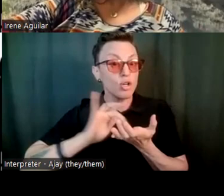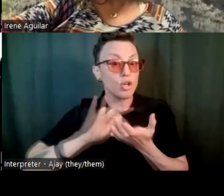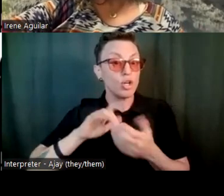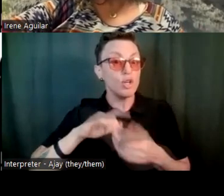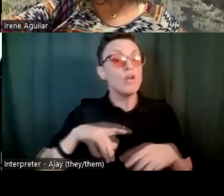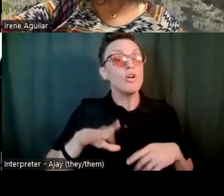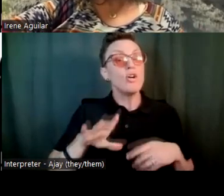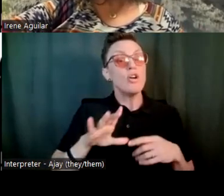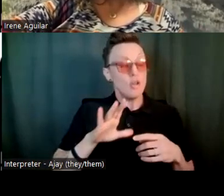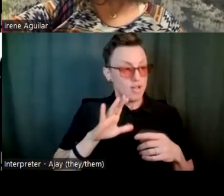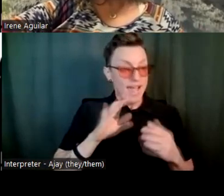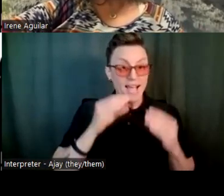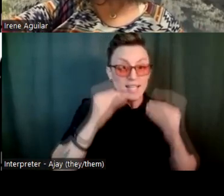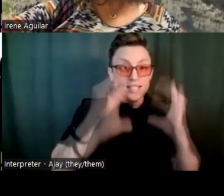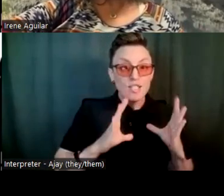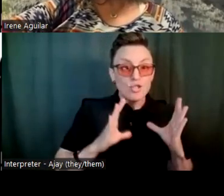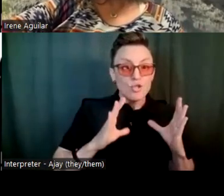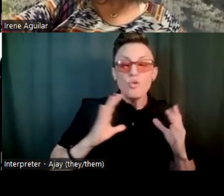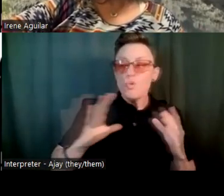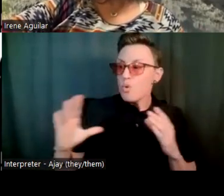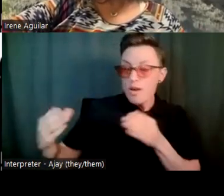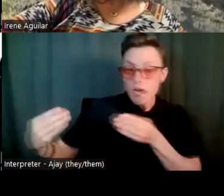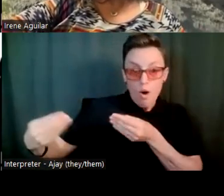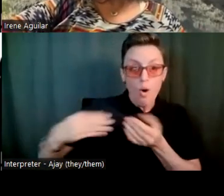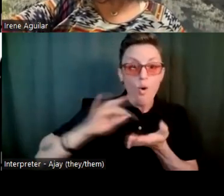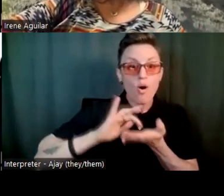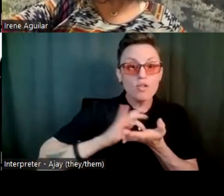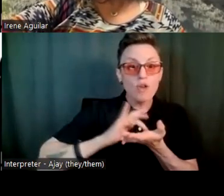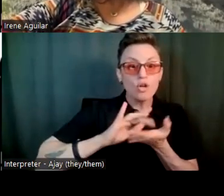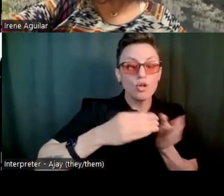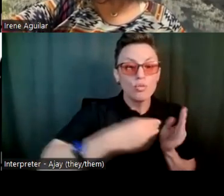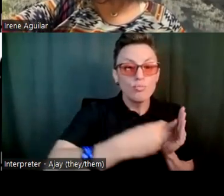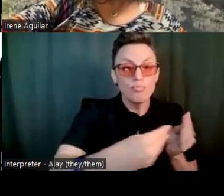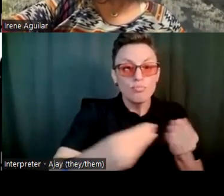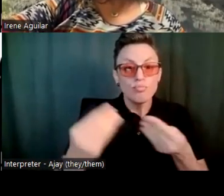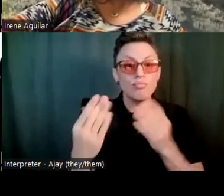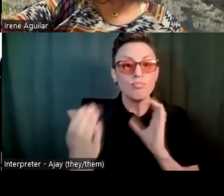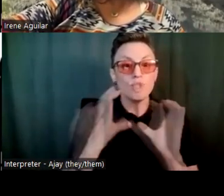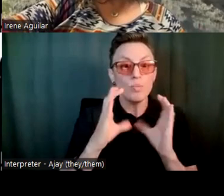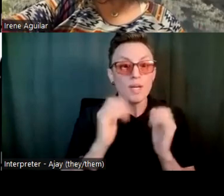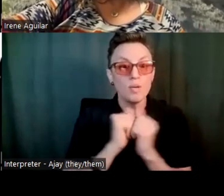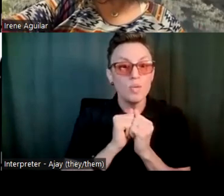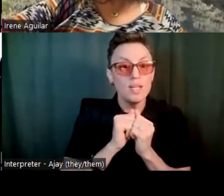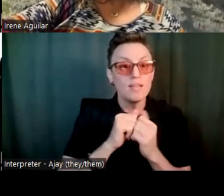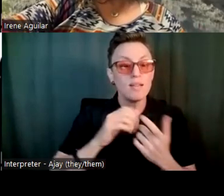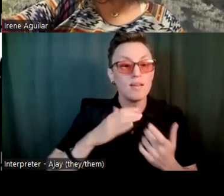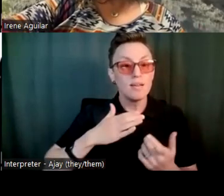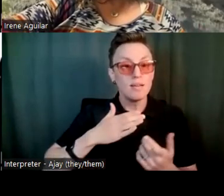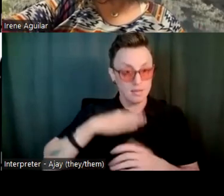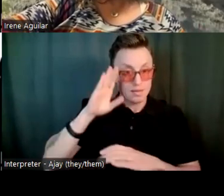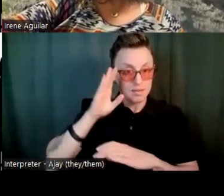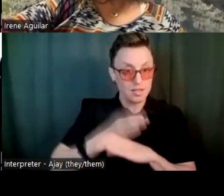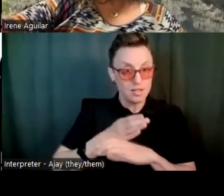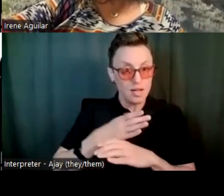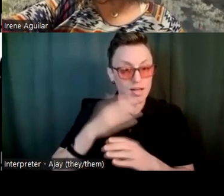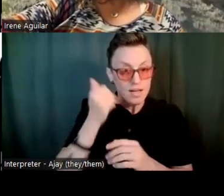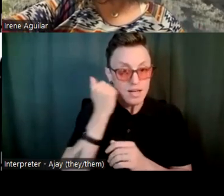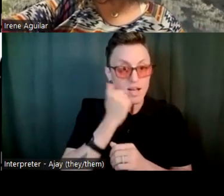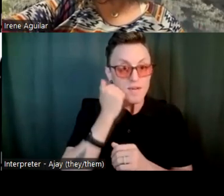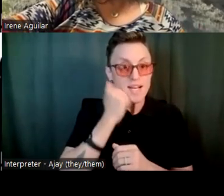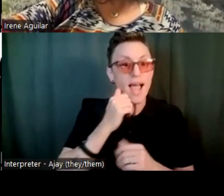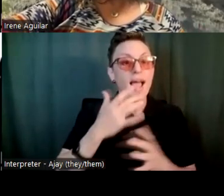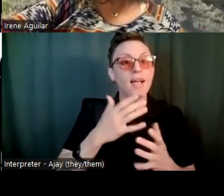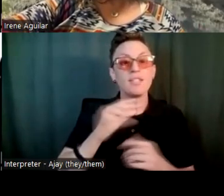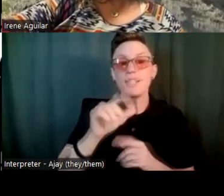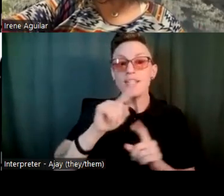all the kids could understand what it was like to actually communicate with a talker. Uh, each day, she would let a different